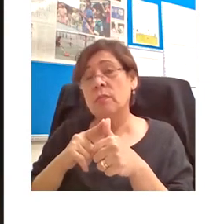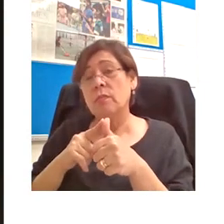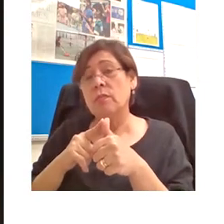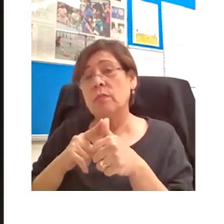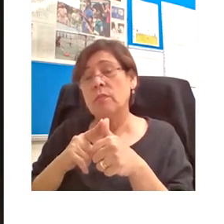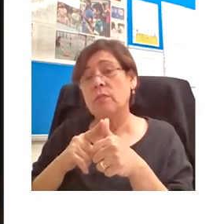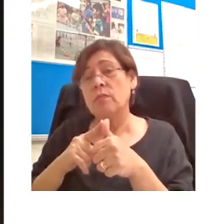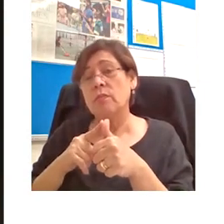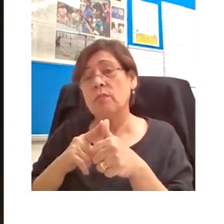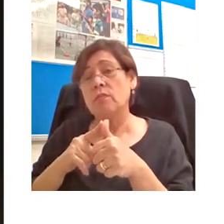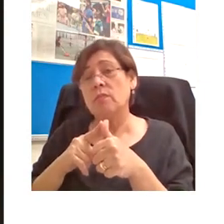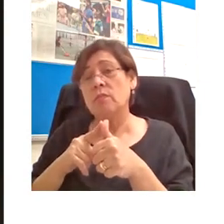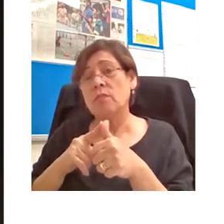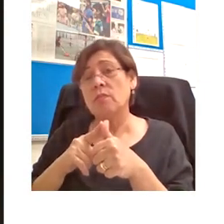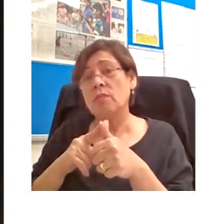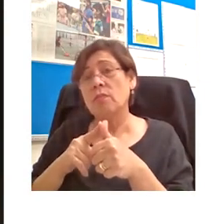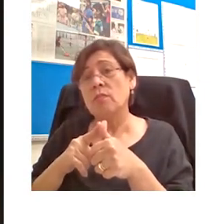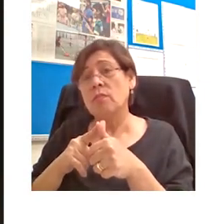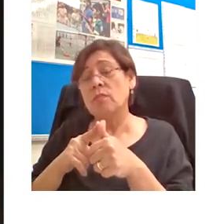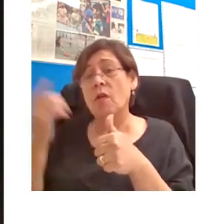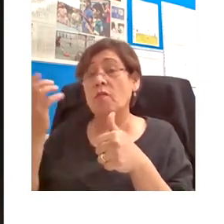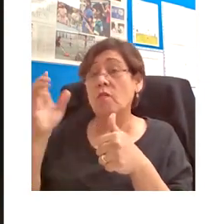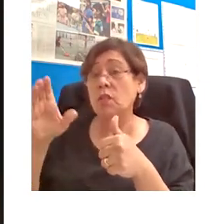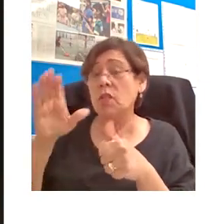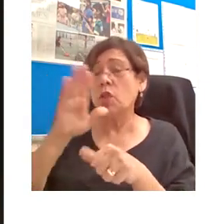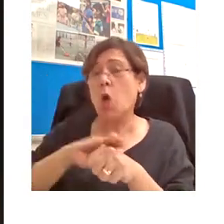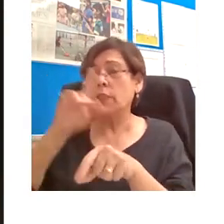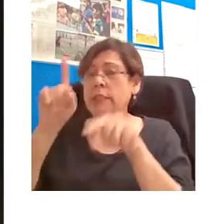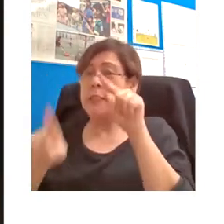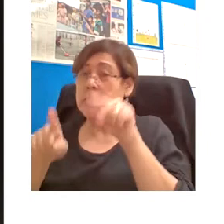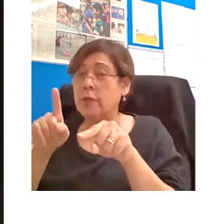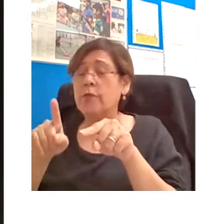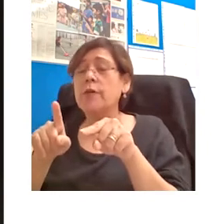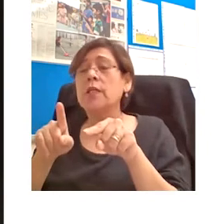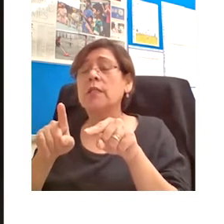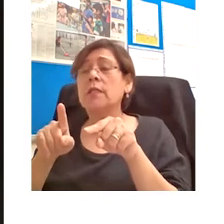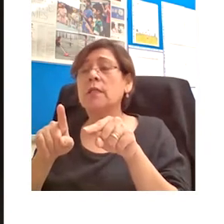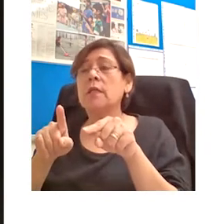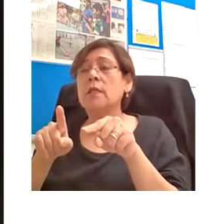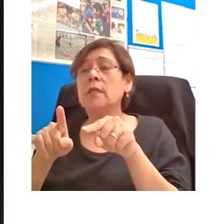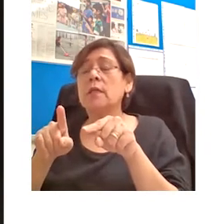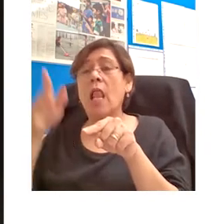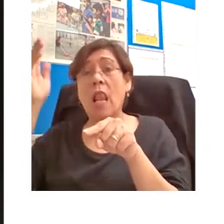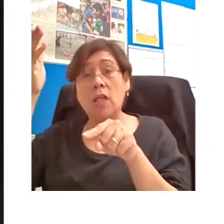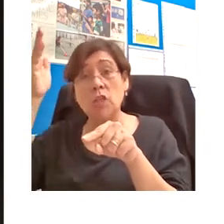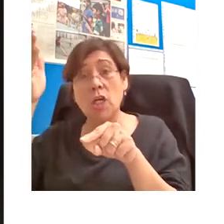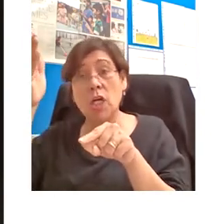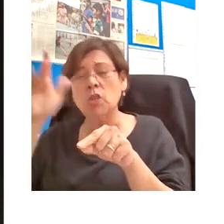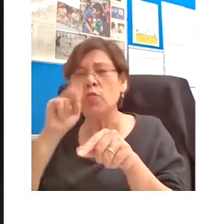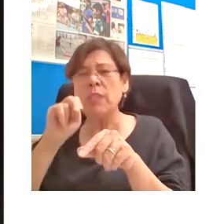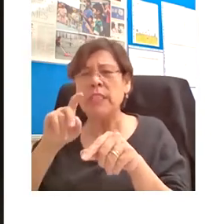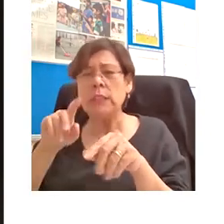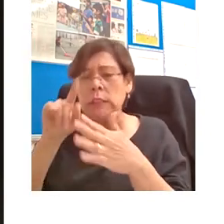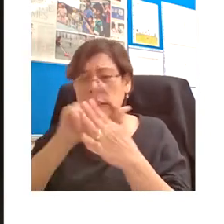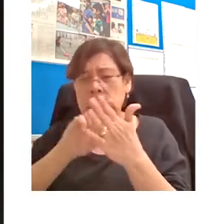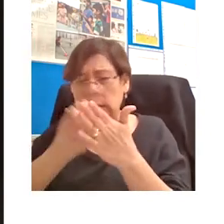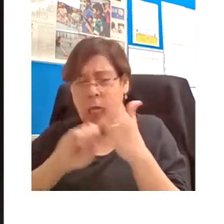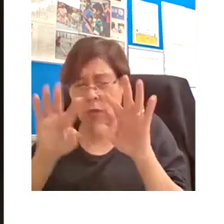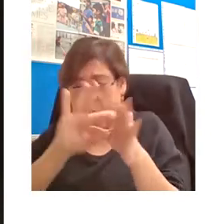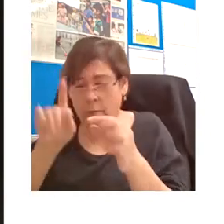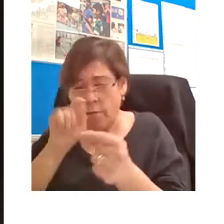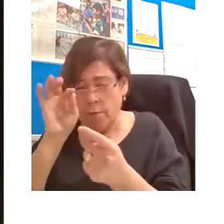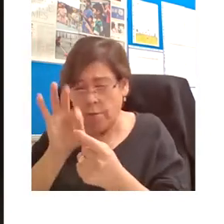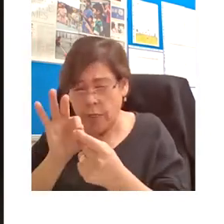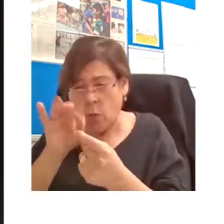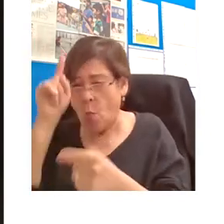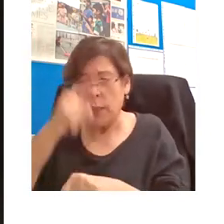courses or indeed individual lectures on cabinet don't need to be designed to the last detail at the outset or built in one